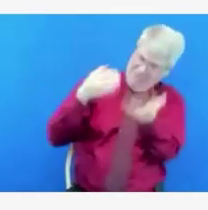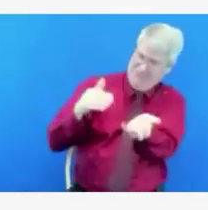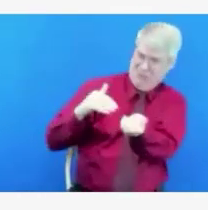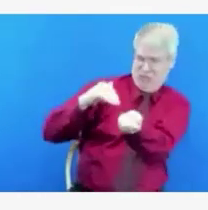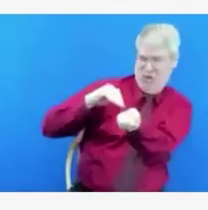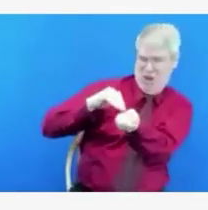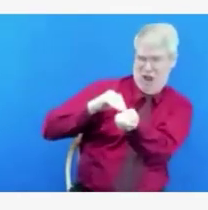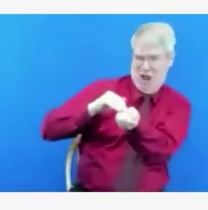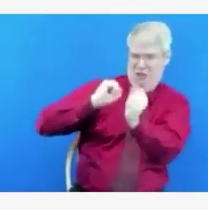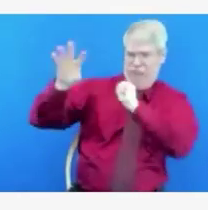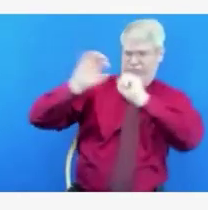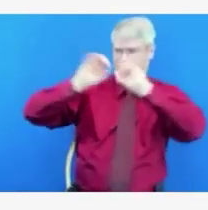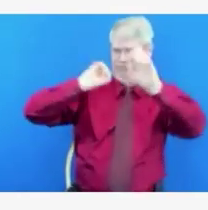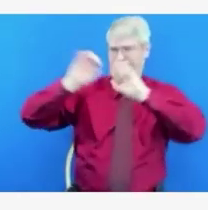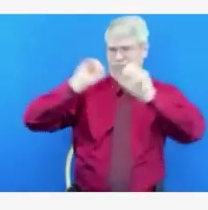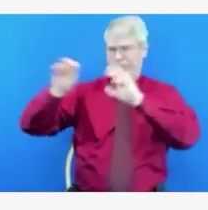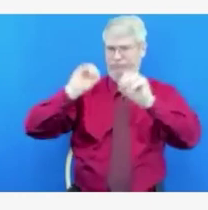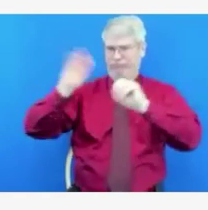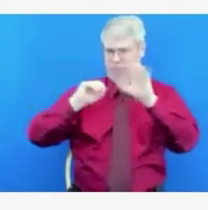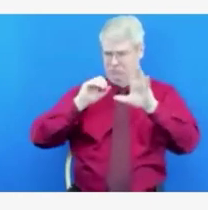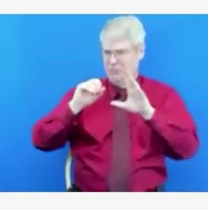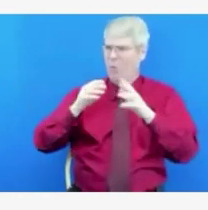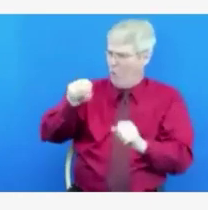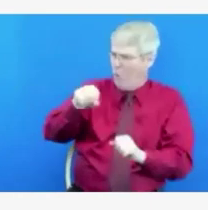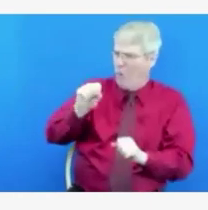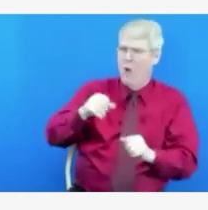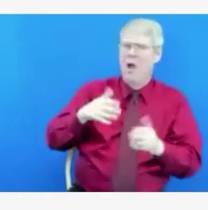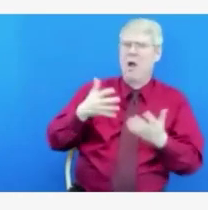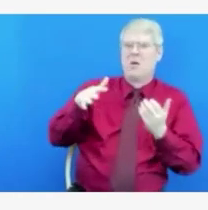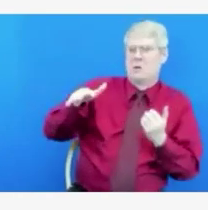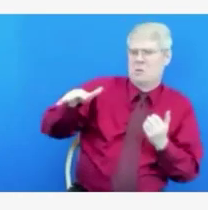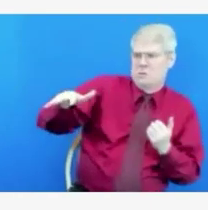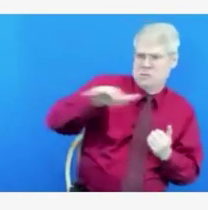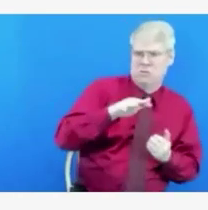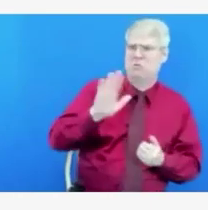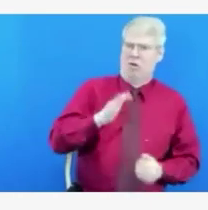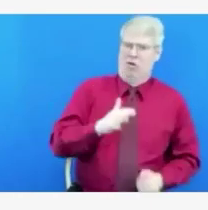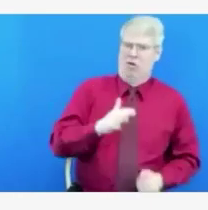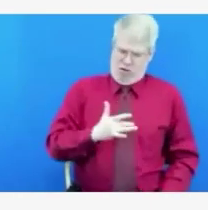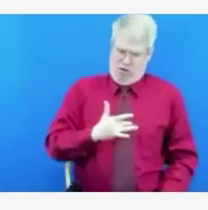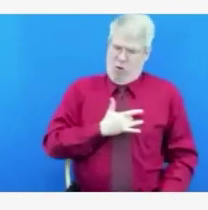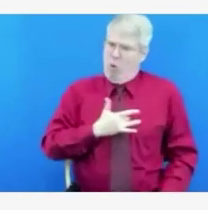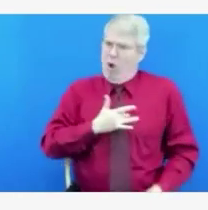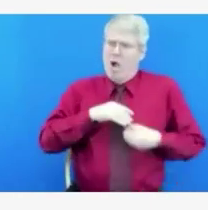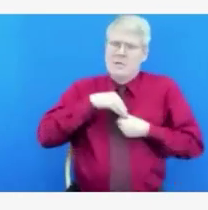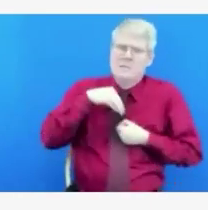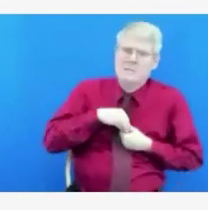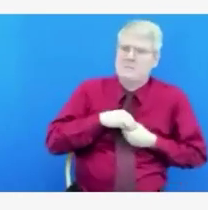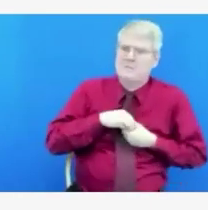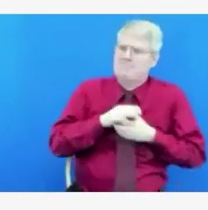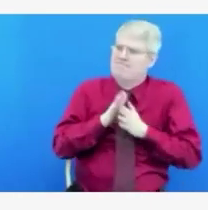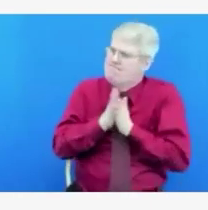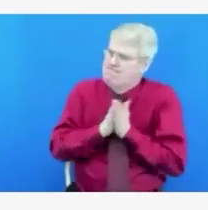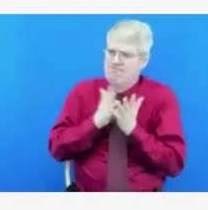passion that a lot of our younger adults feel to serve is being,